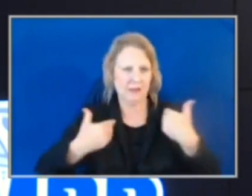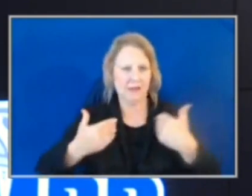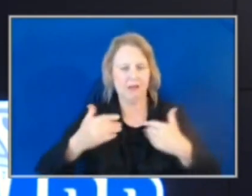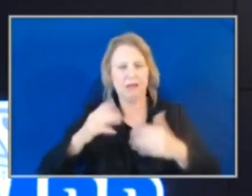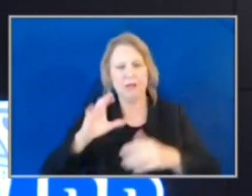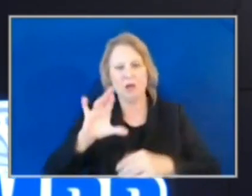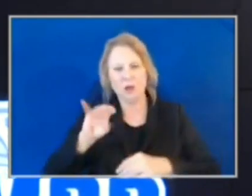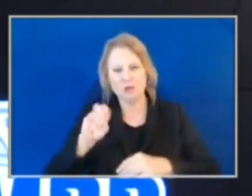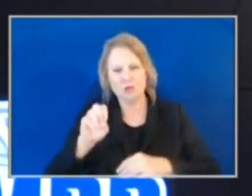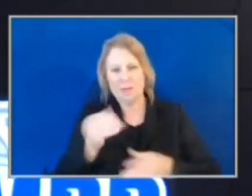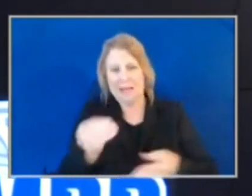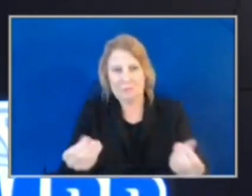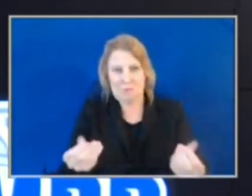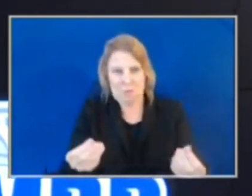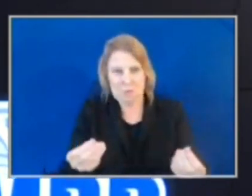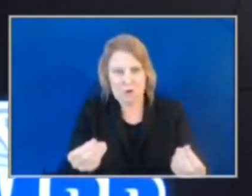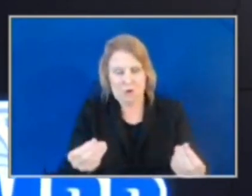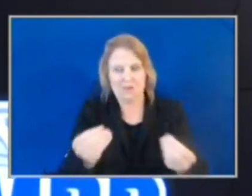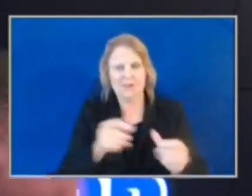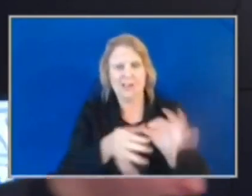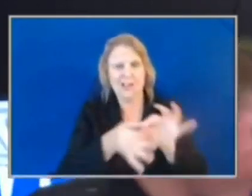crime, specifically auto theft. Major.